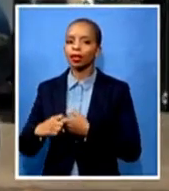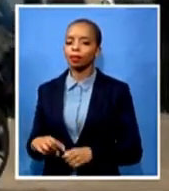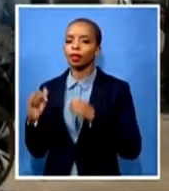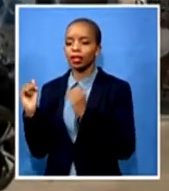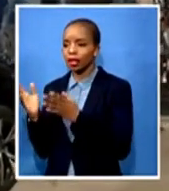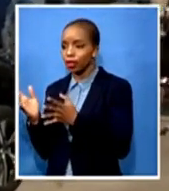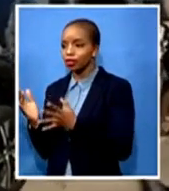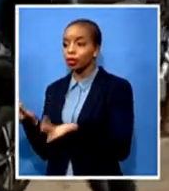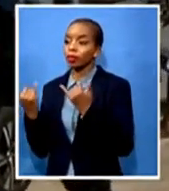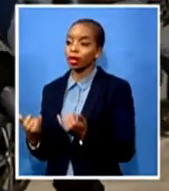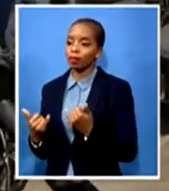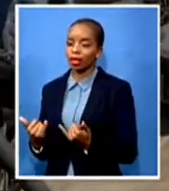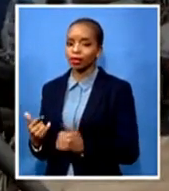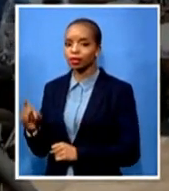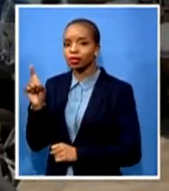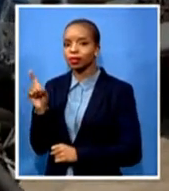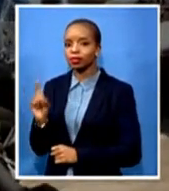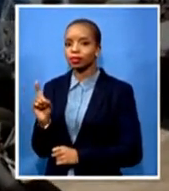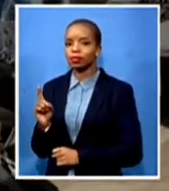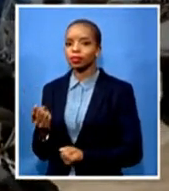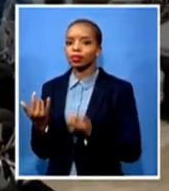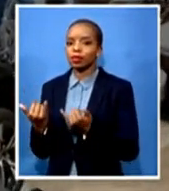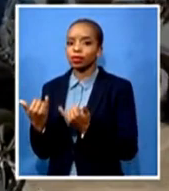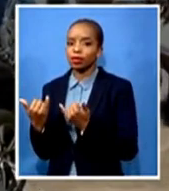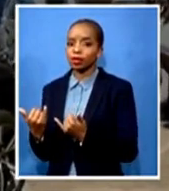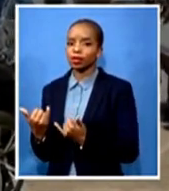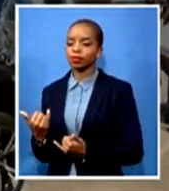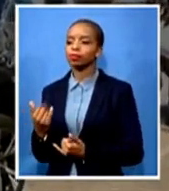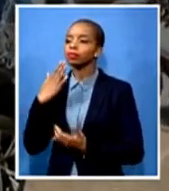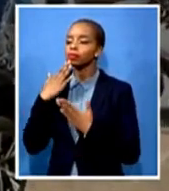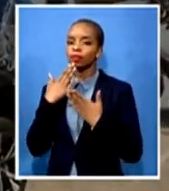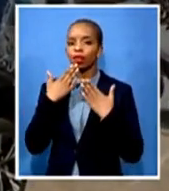you elaborate more? Thank you, thank you, Mora.